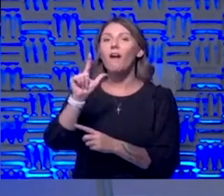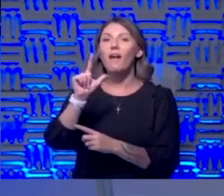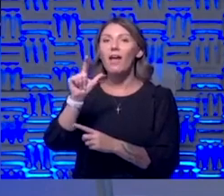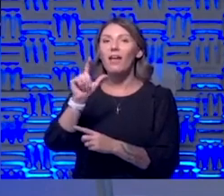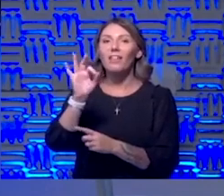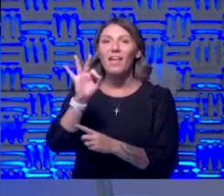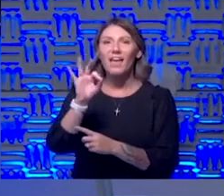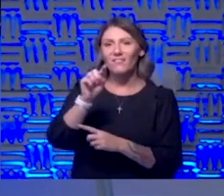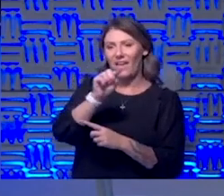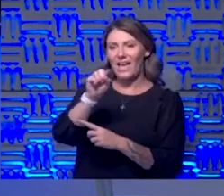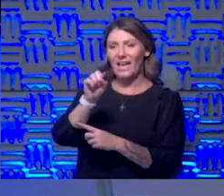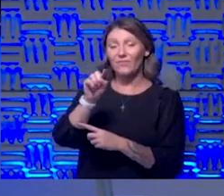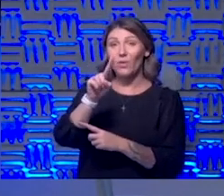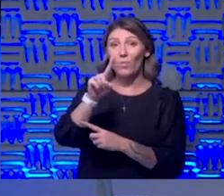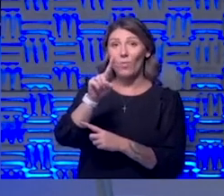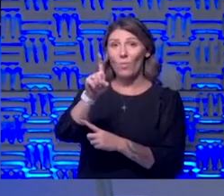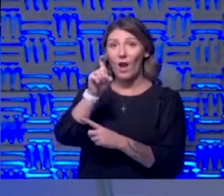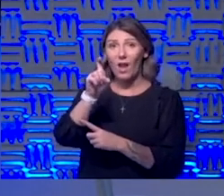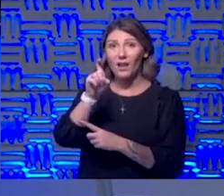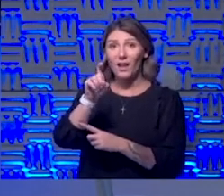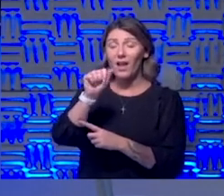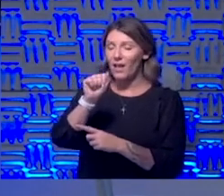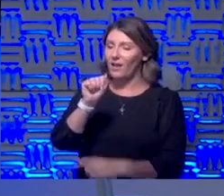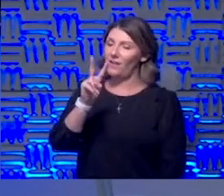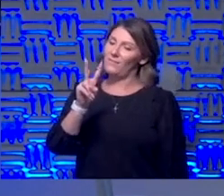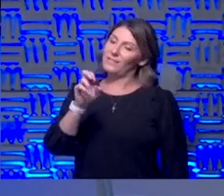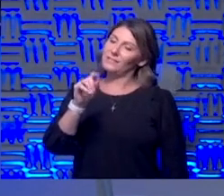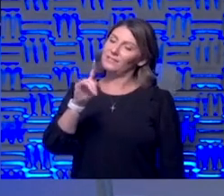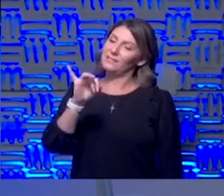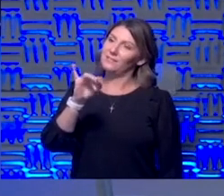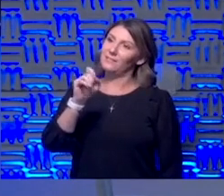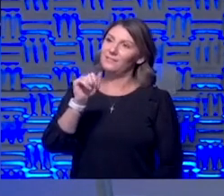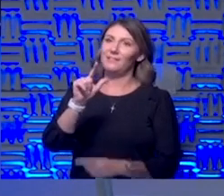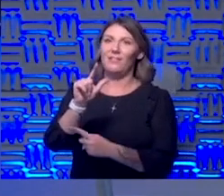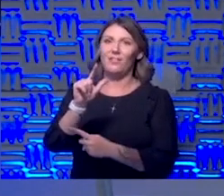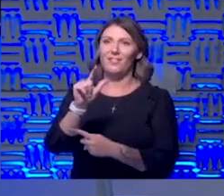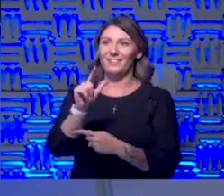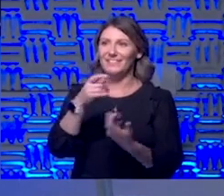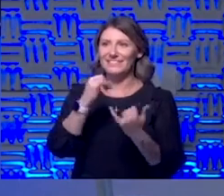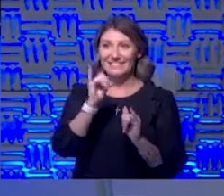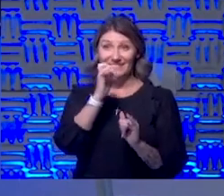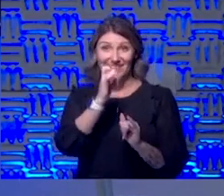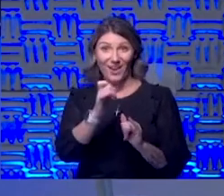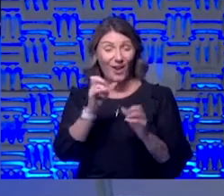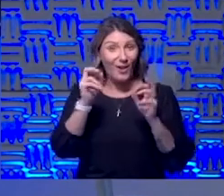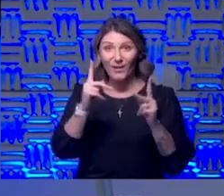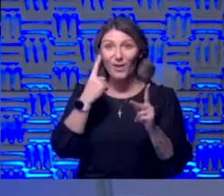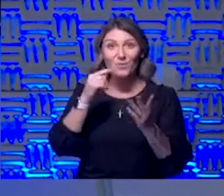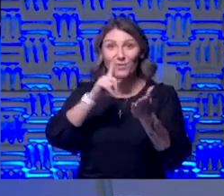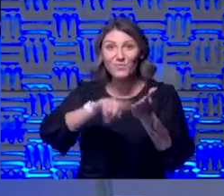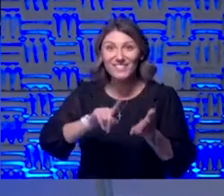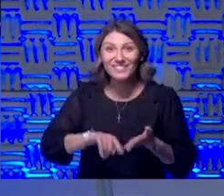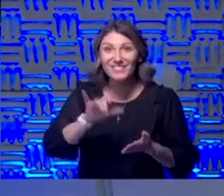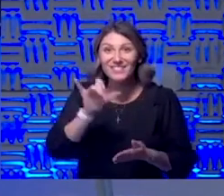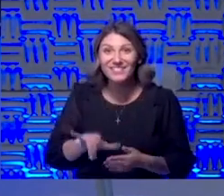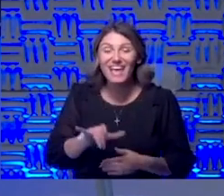hyphen 100 aviptidil still not all right we'll look it up we will yeah we'll investigate that we'll